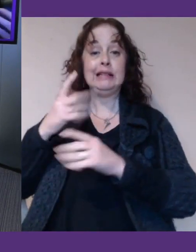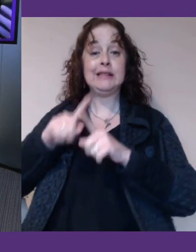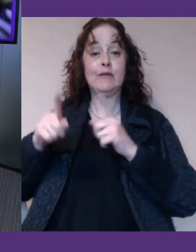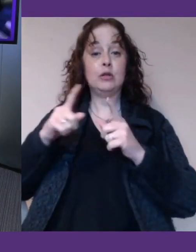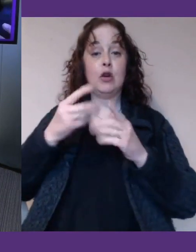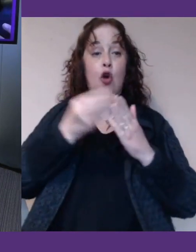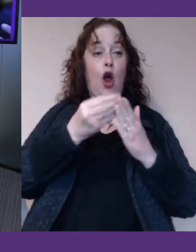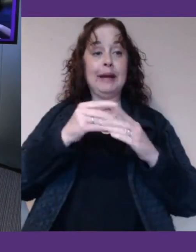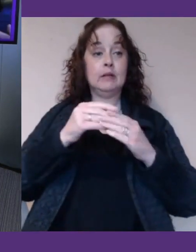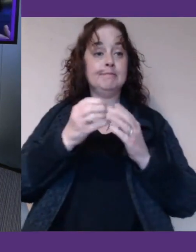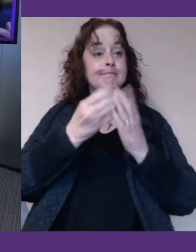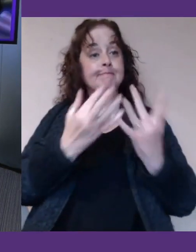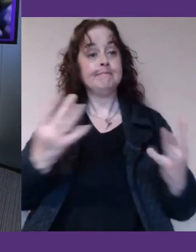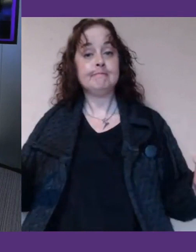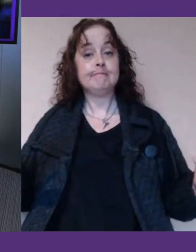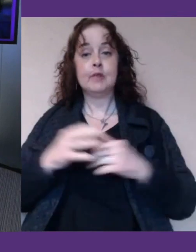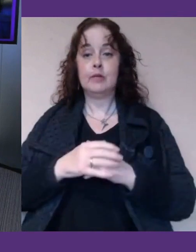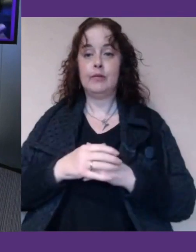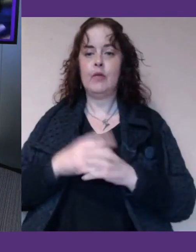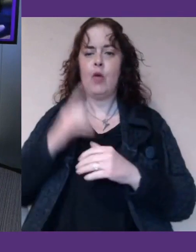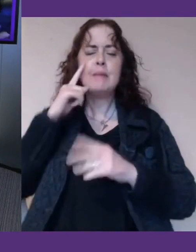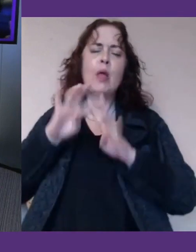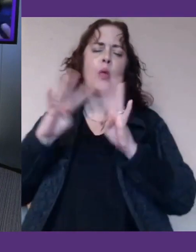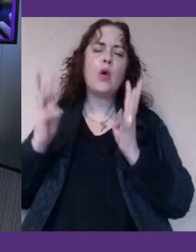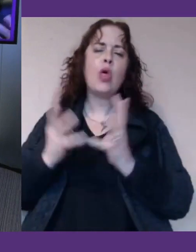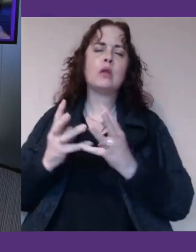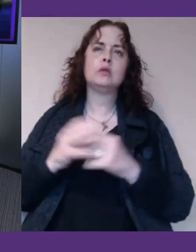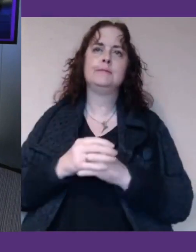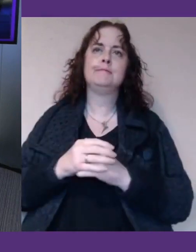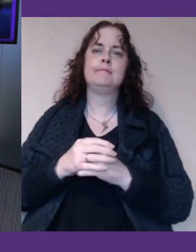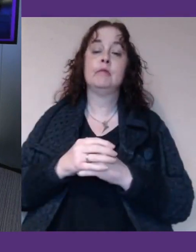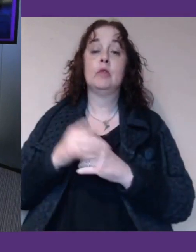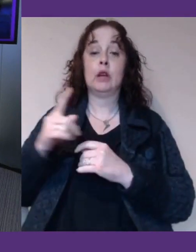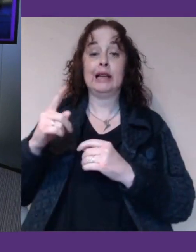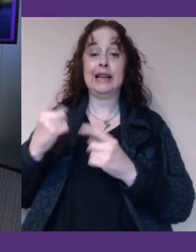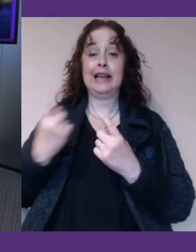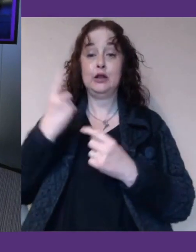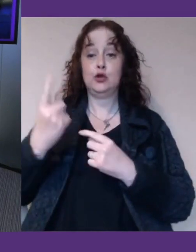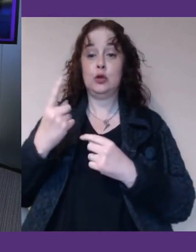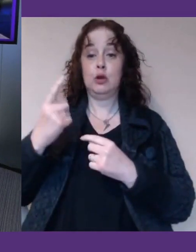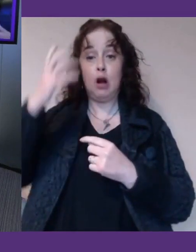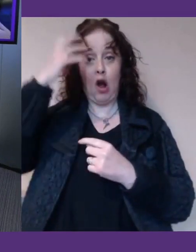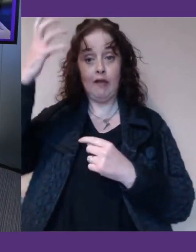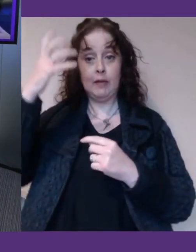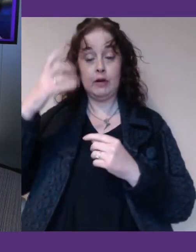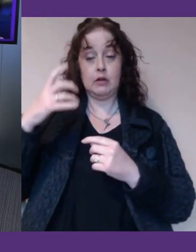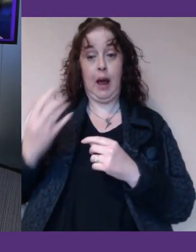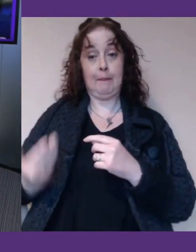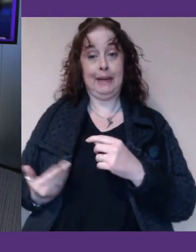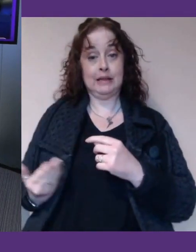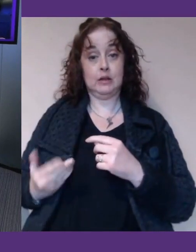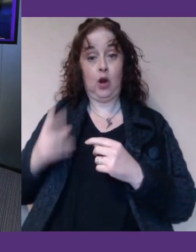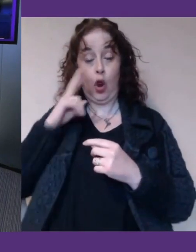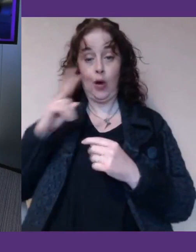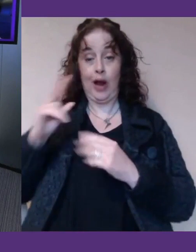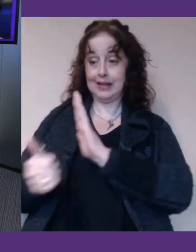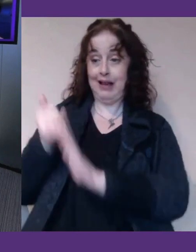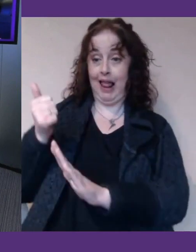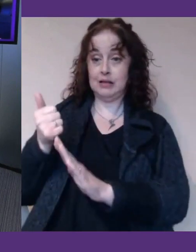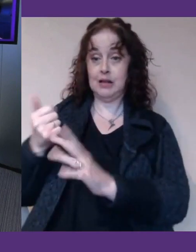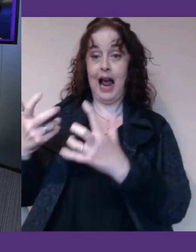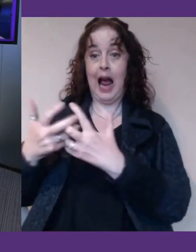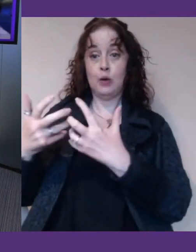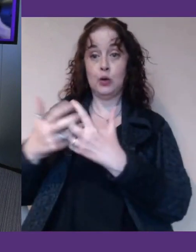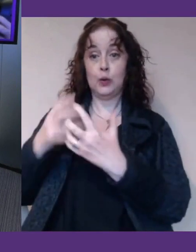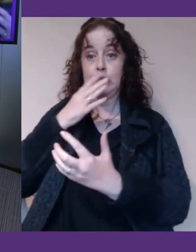state of the world, each business and government are looking at that talent and looking at how do we close that gap. And